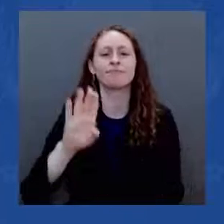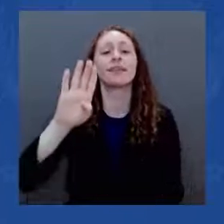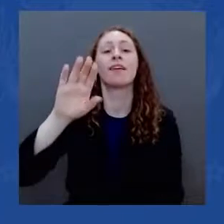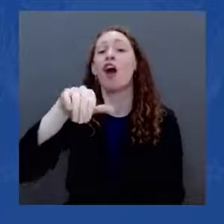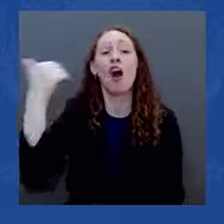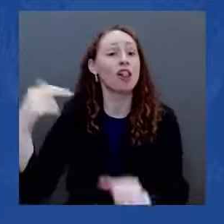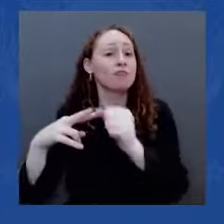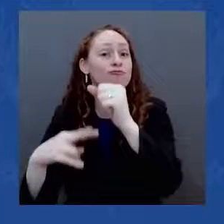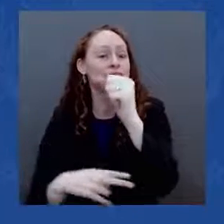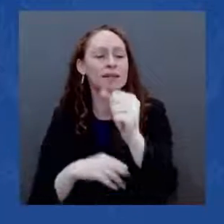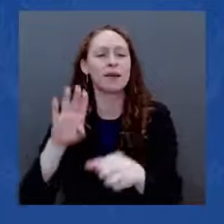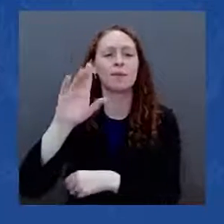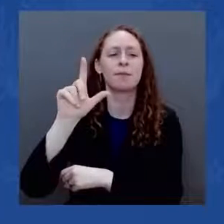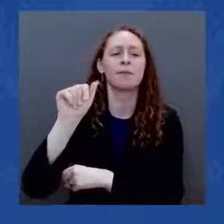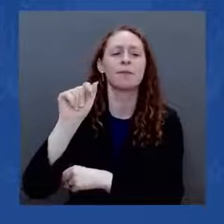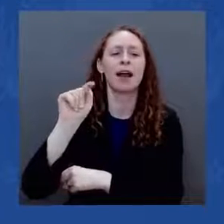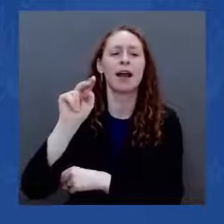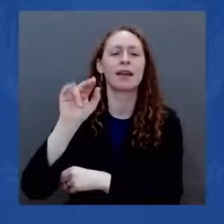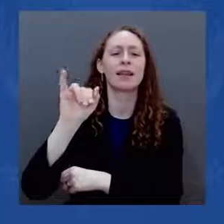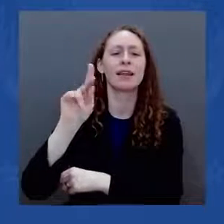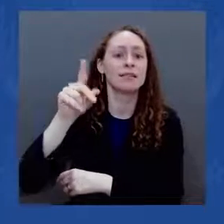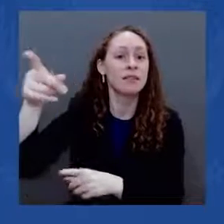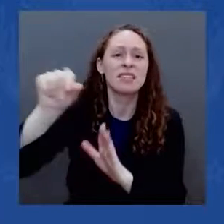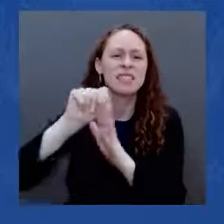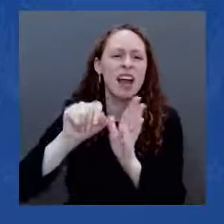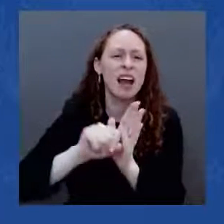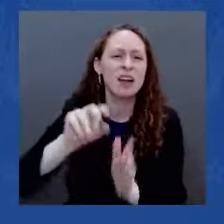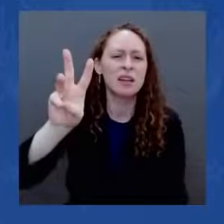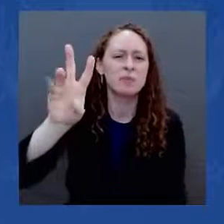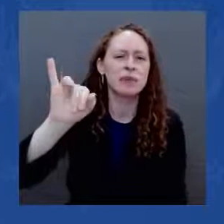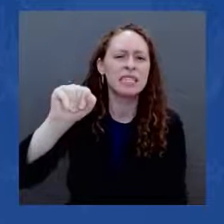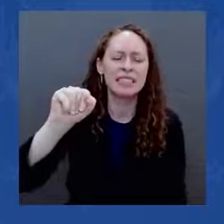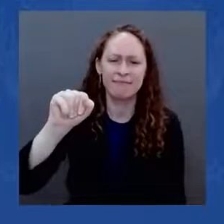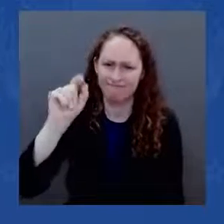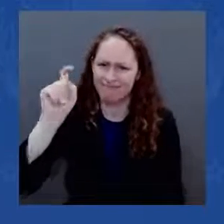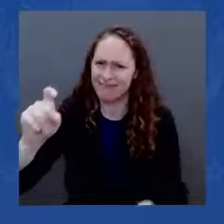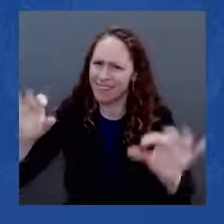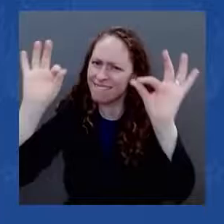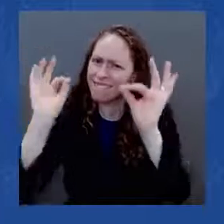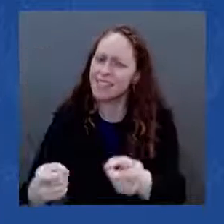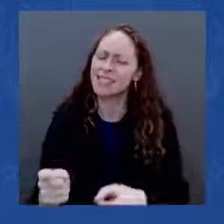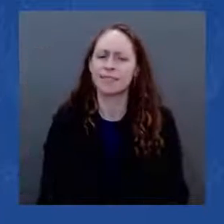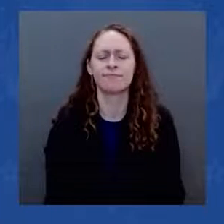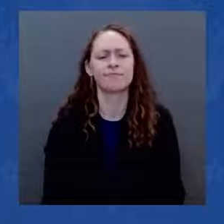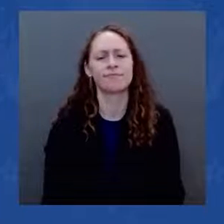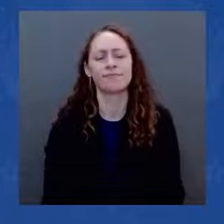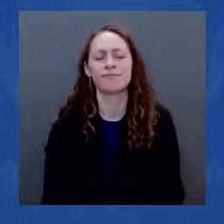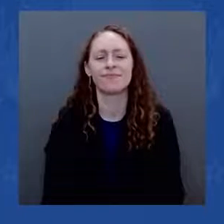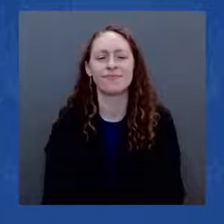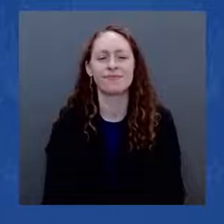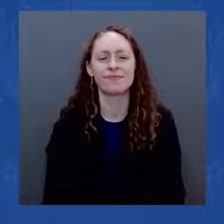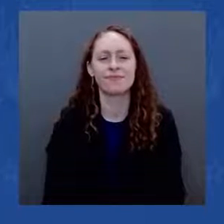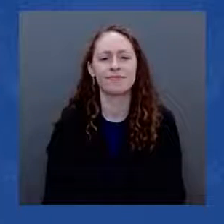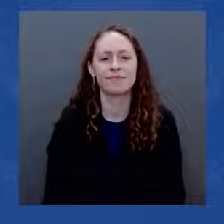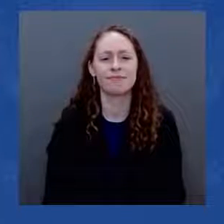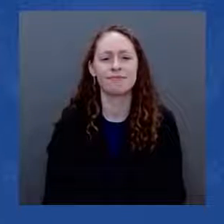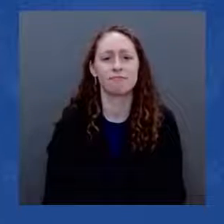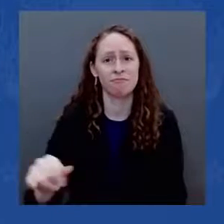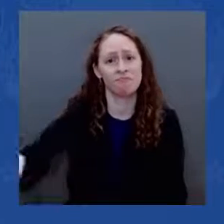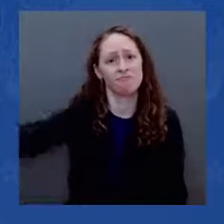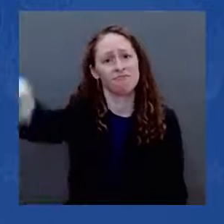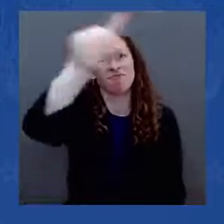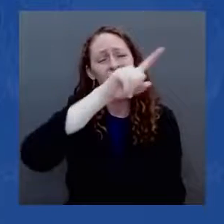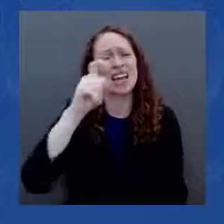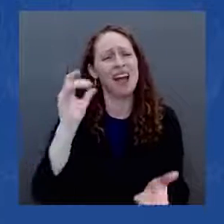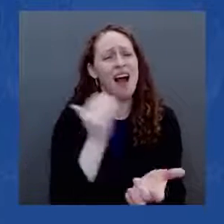are considered what they call off-system because they're not directly connected to the interstate highway system. These are the bridges